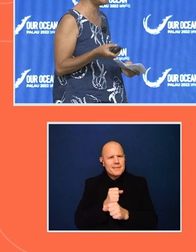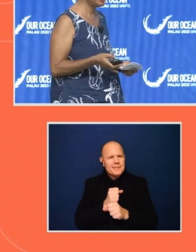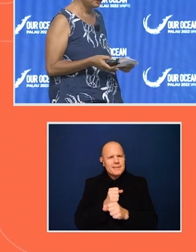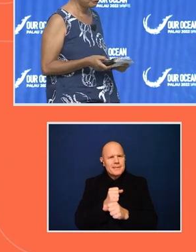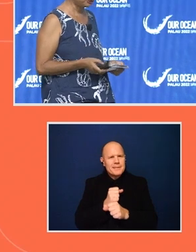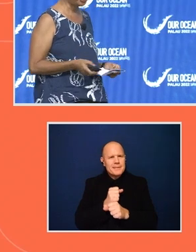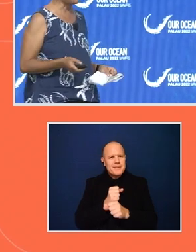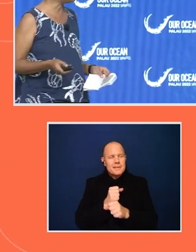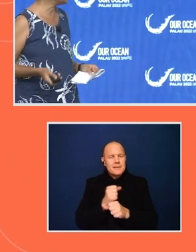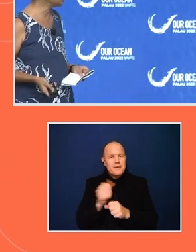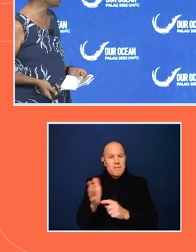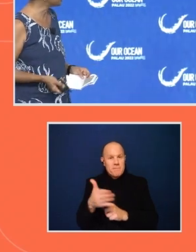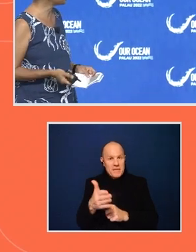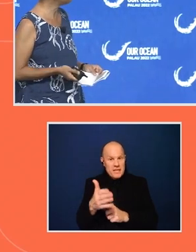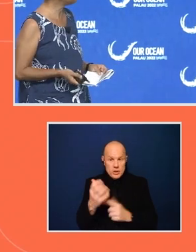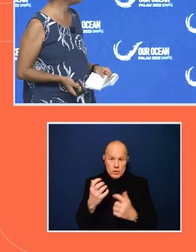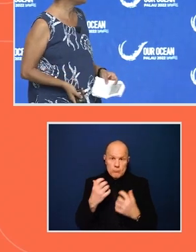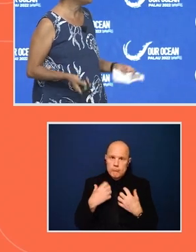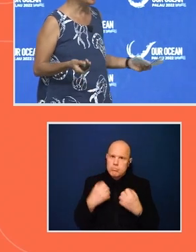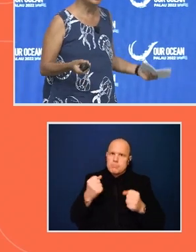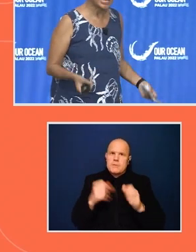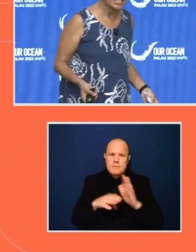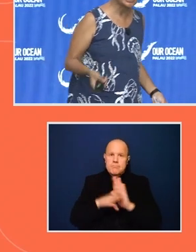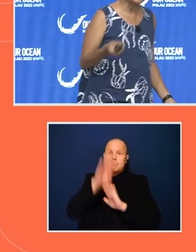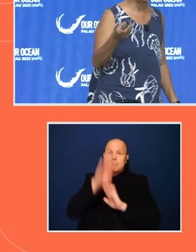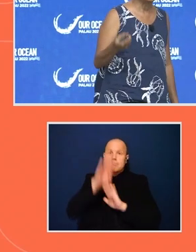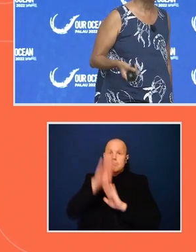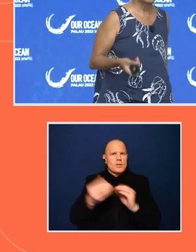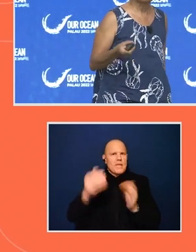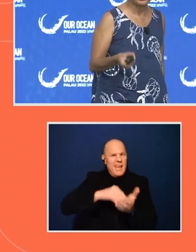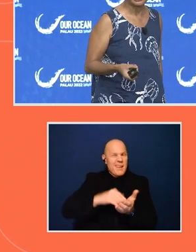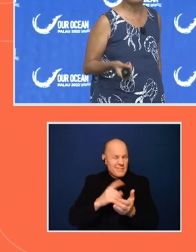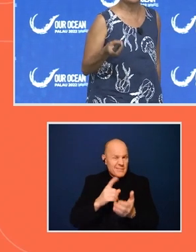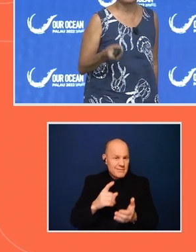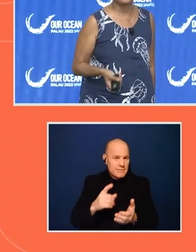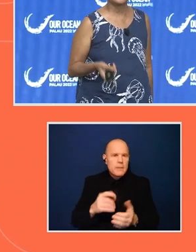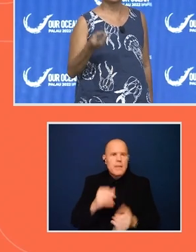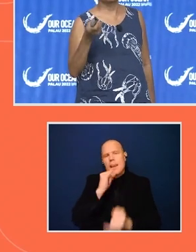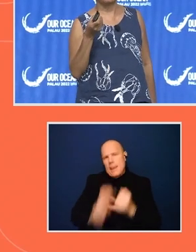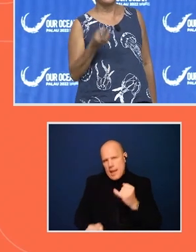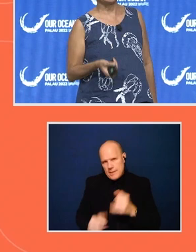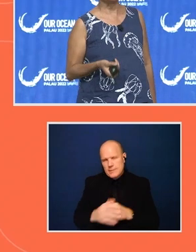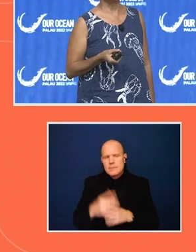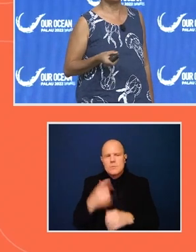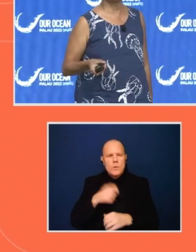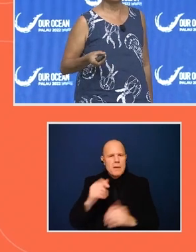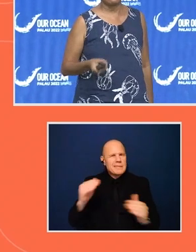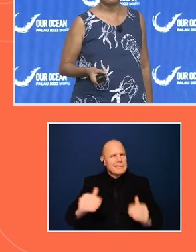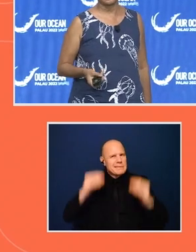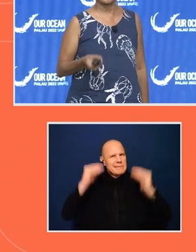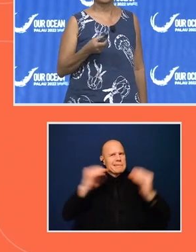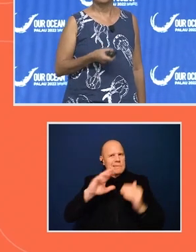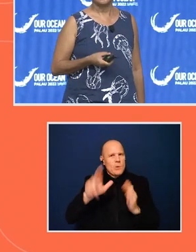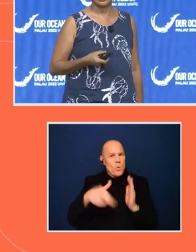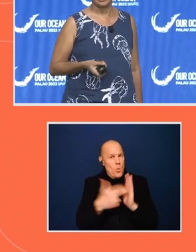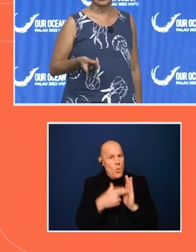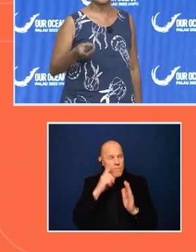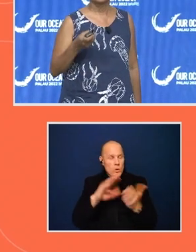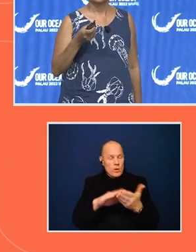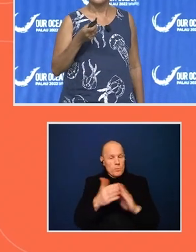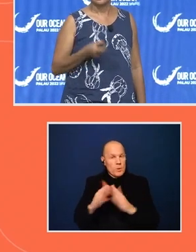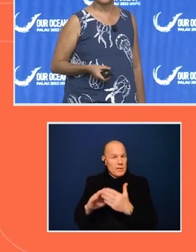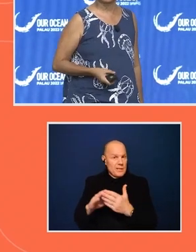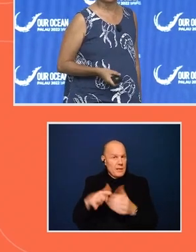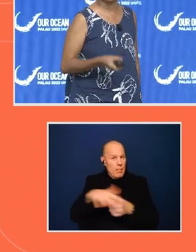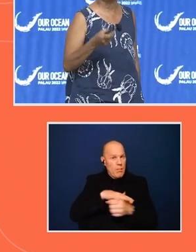for your populations. And then lastly, we have to elevate the roles of communities and local governments in